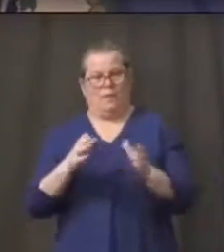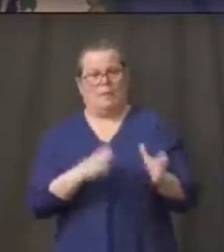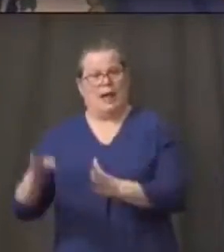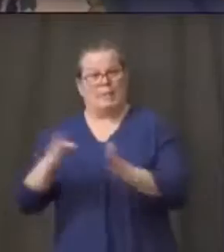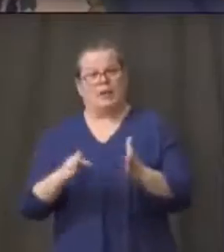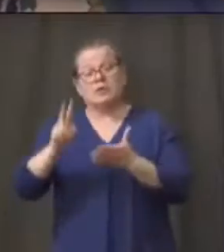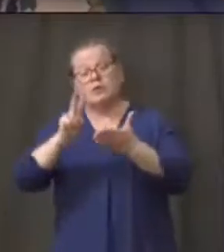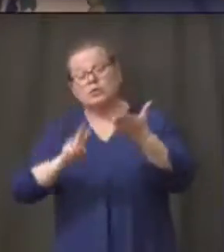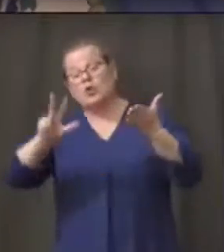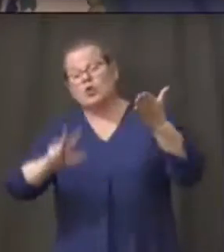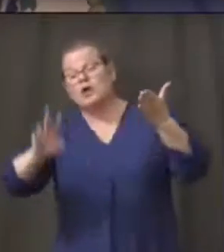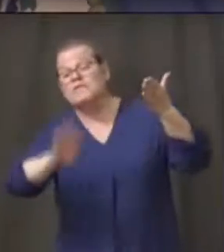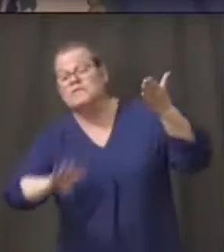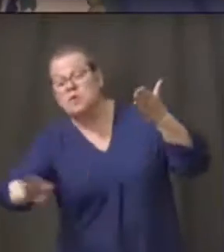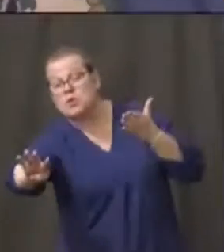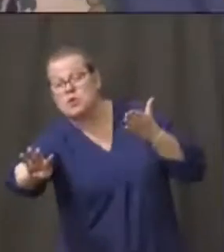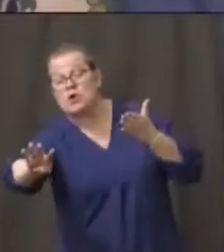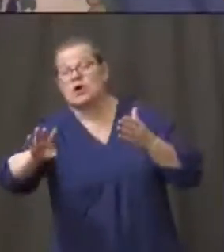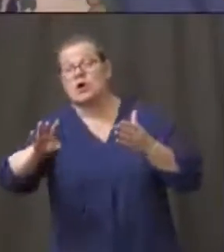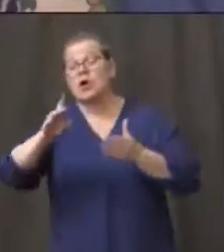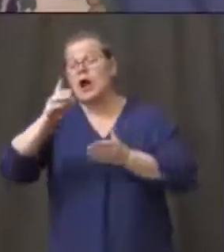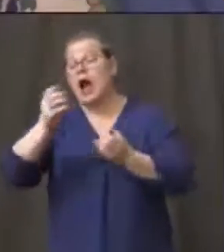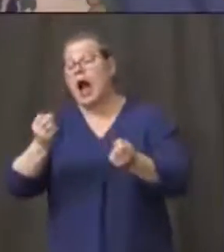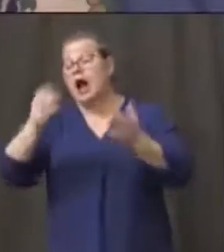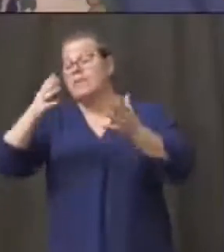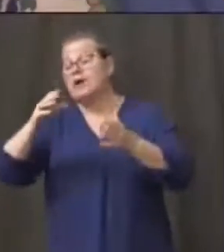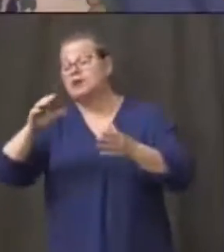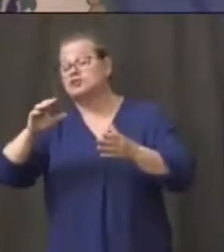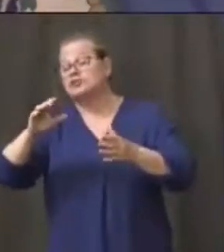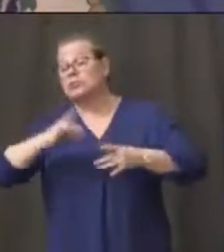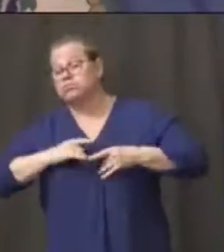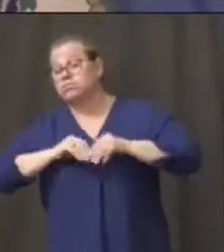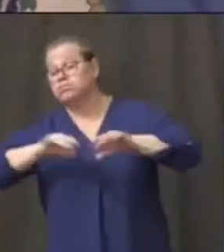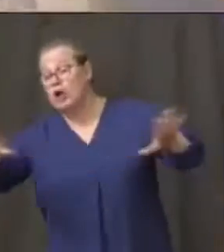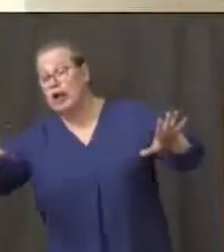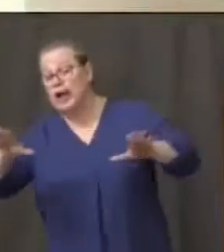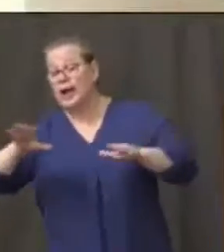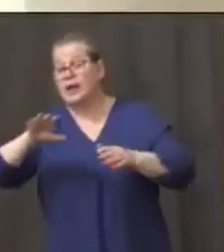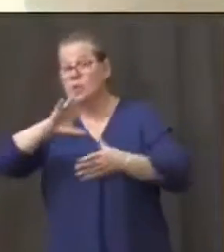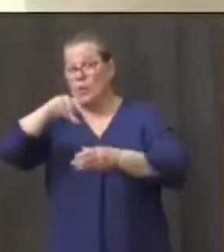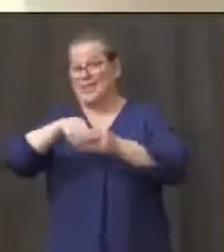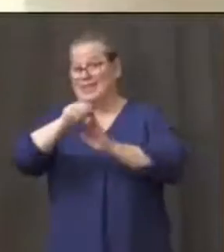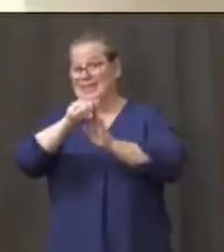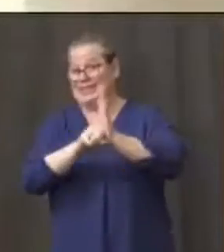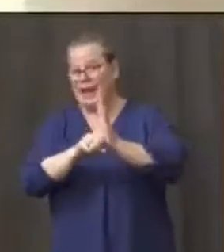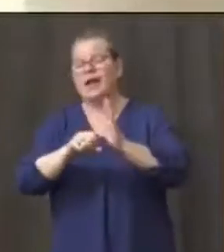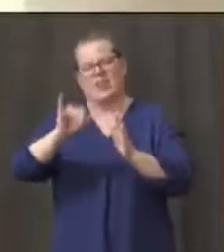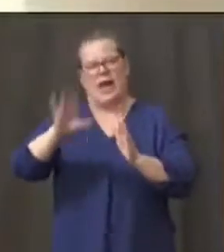map looks like here in the state. That tells us what our options are. Connecticut Mirror.